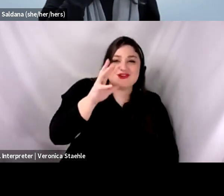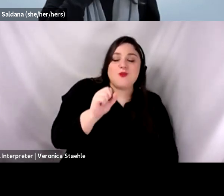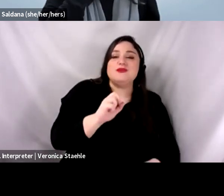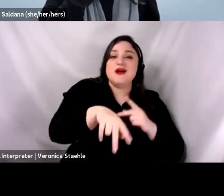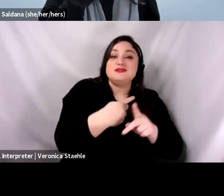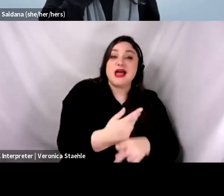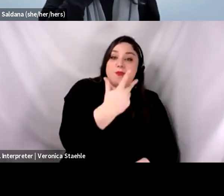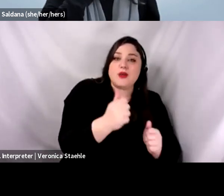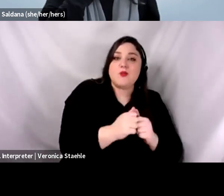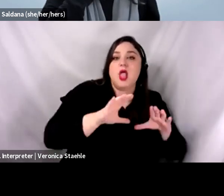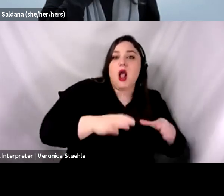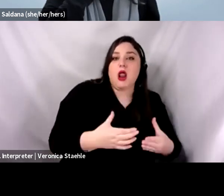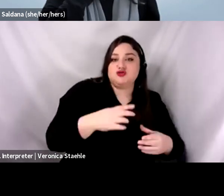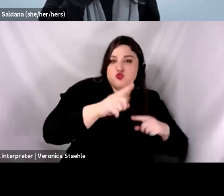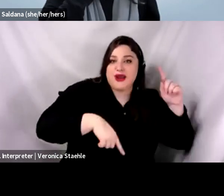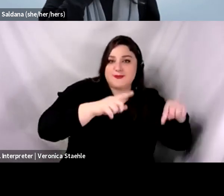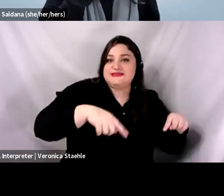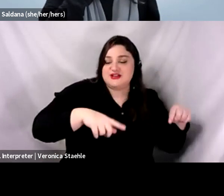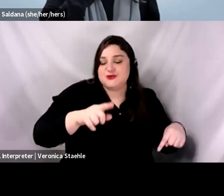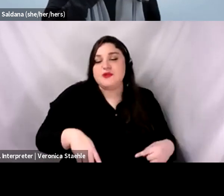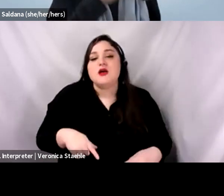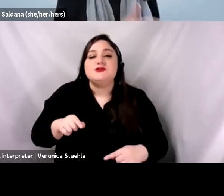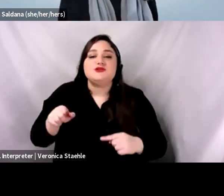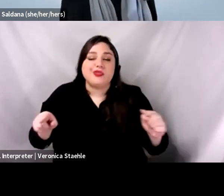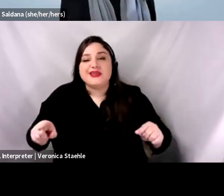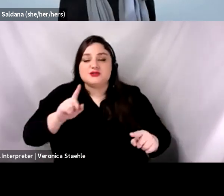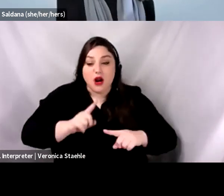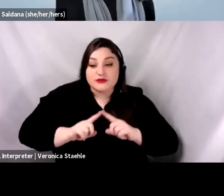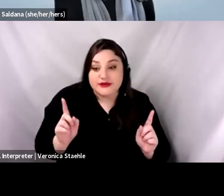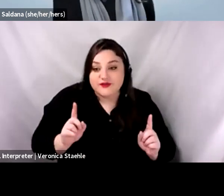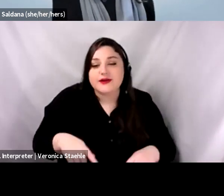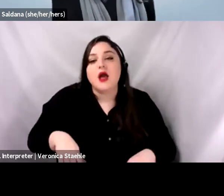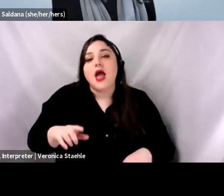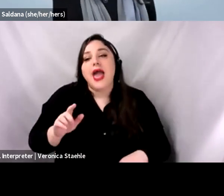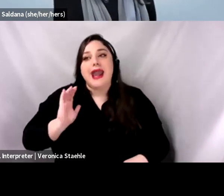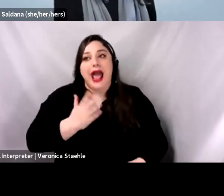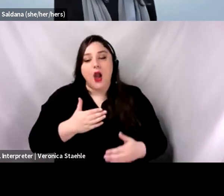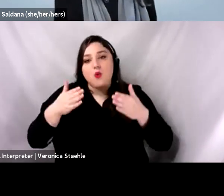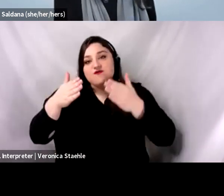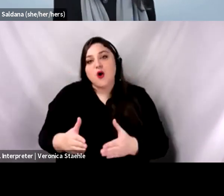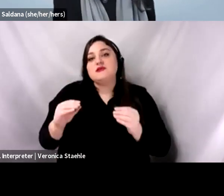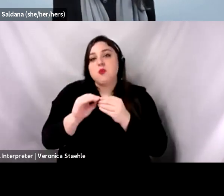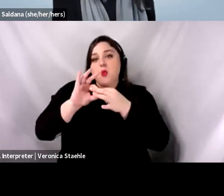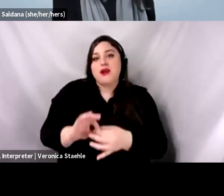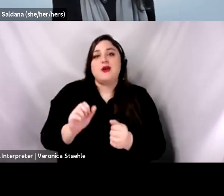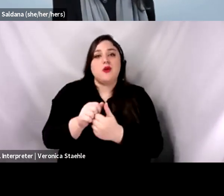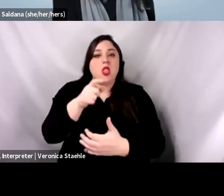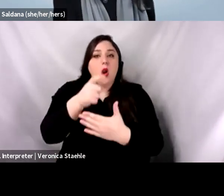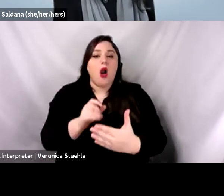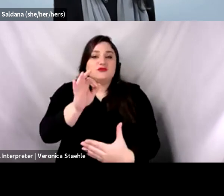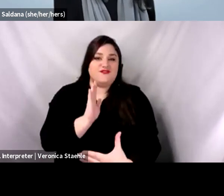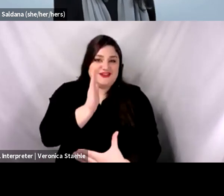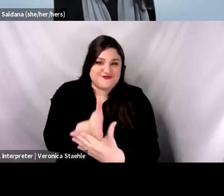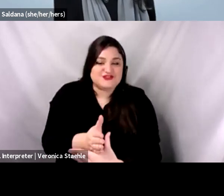Uh, the costing methods are different. Um, you we're, we're focused a lot more on intervention costs versus implementation